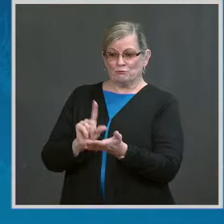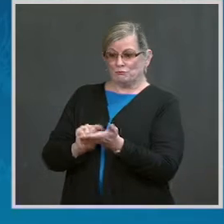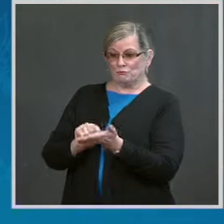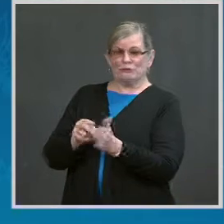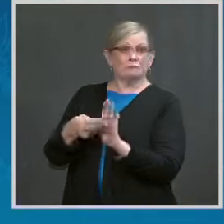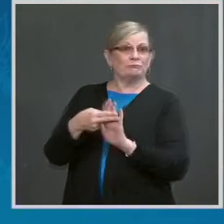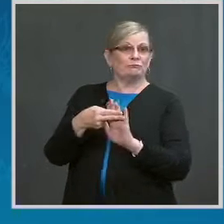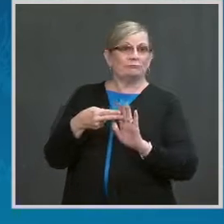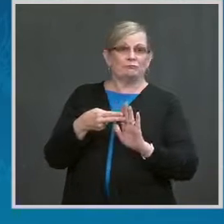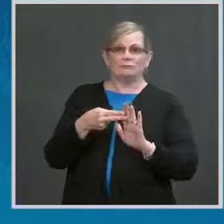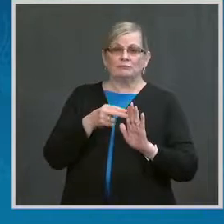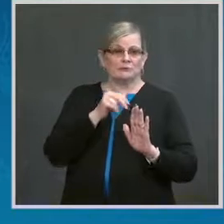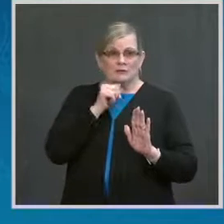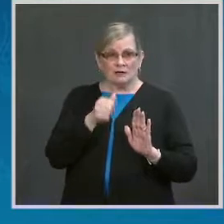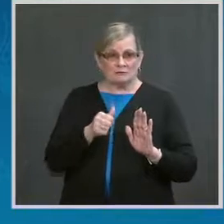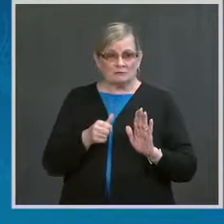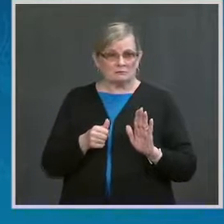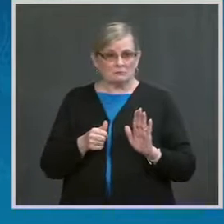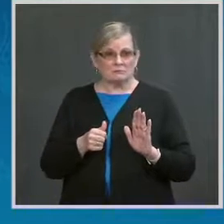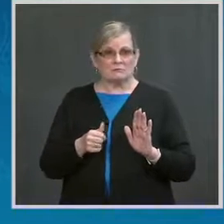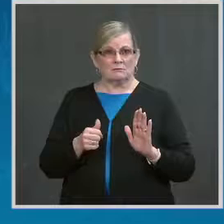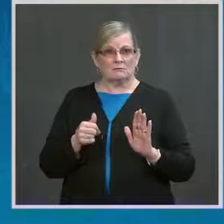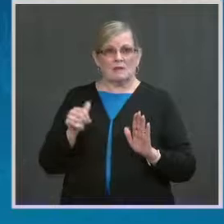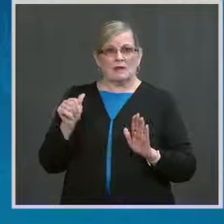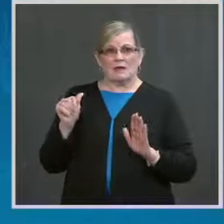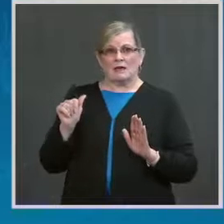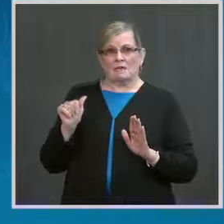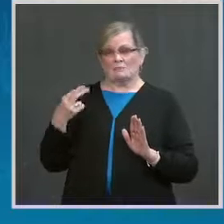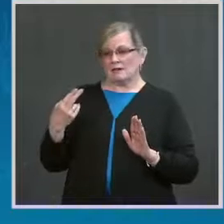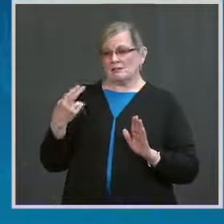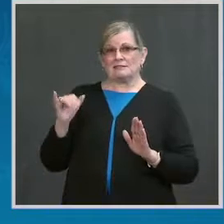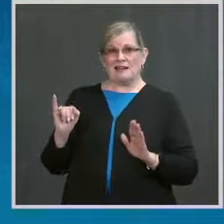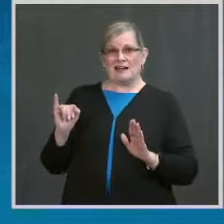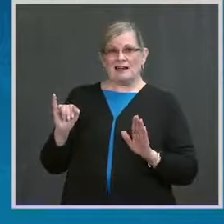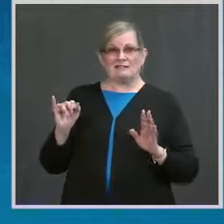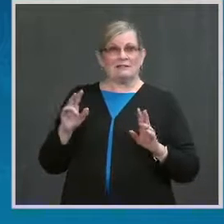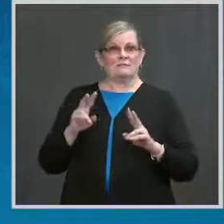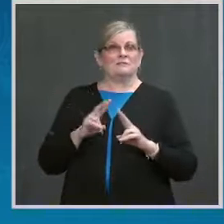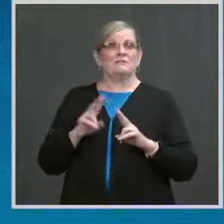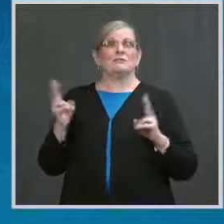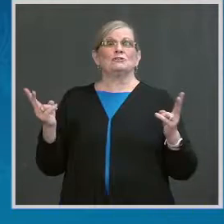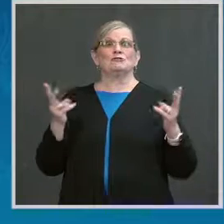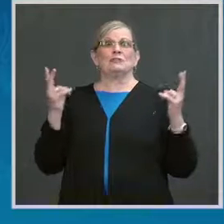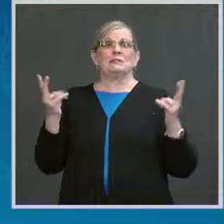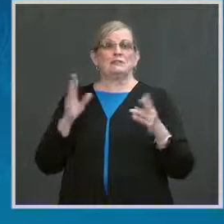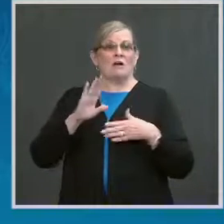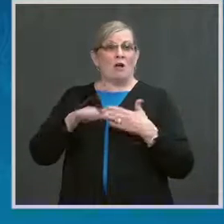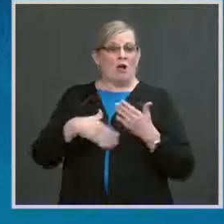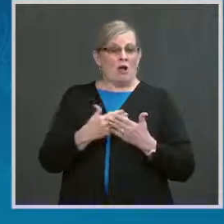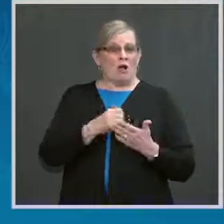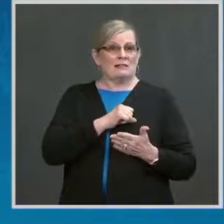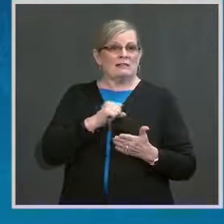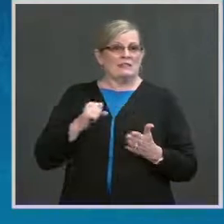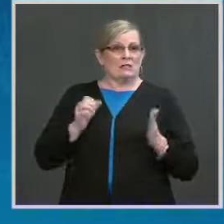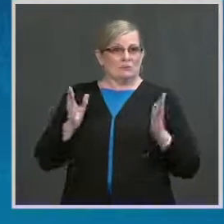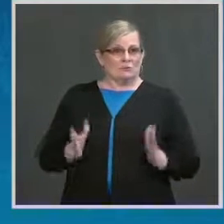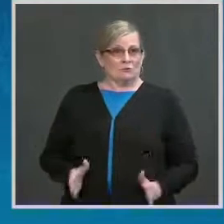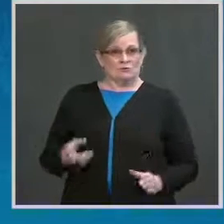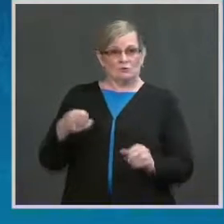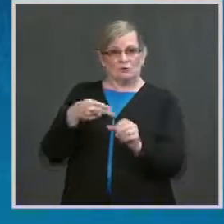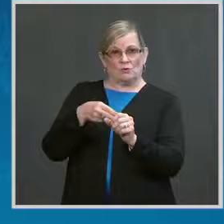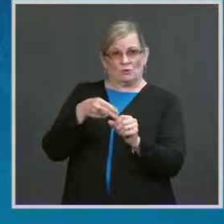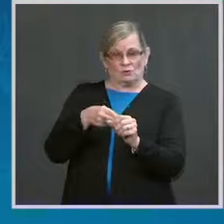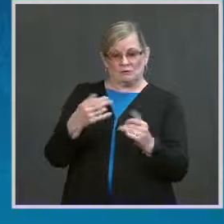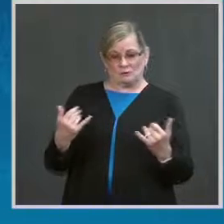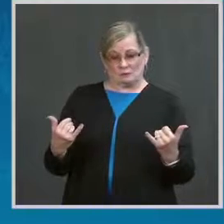the board of the AAPI Victory Alliance, of all the senators who have joined us today, and our coalition partners, thank you.